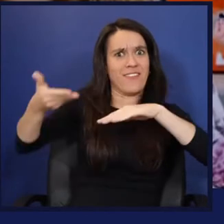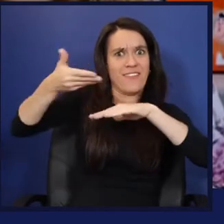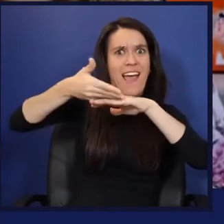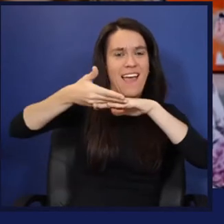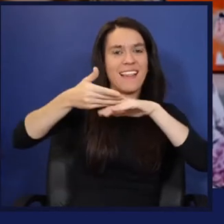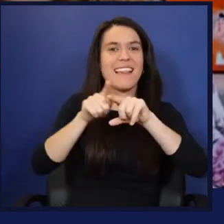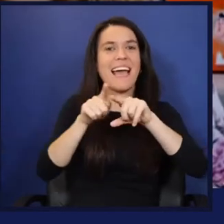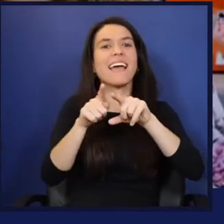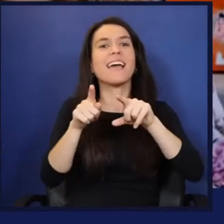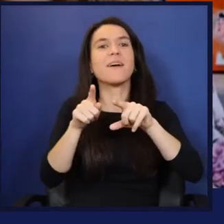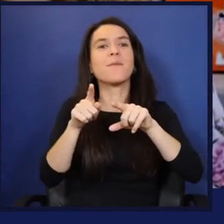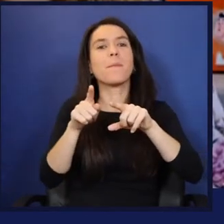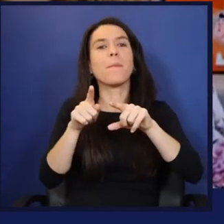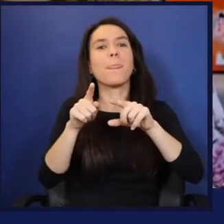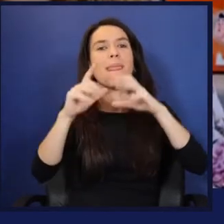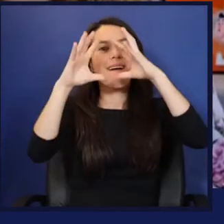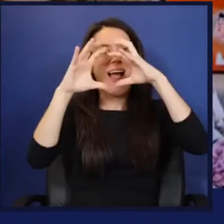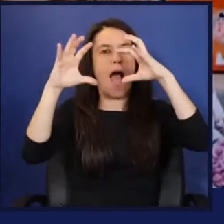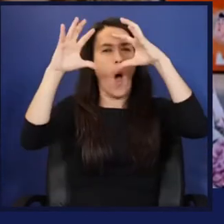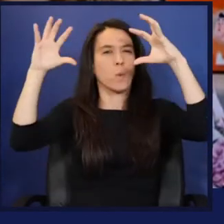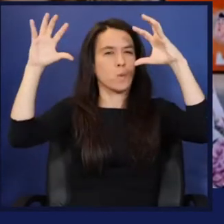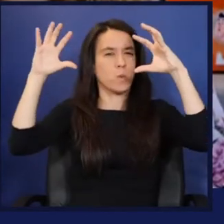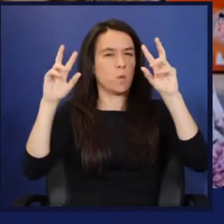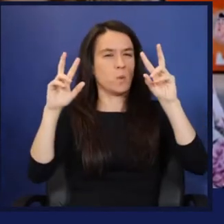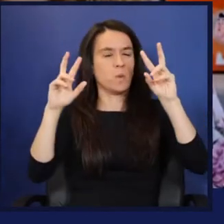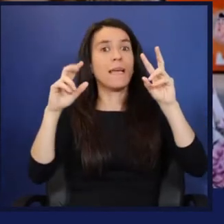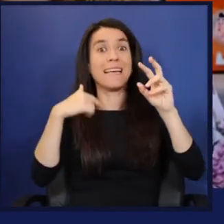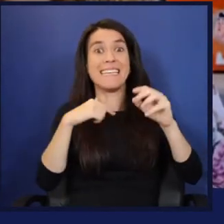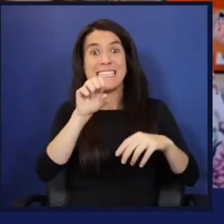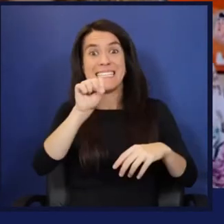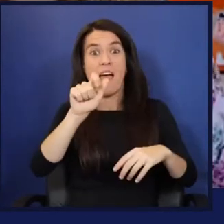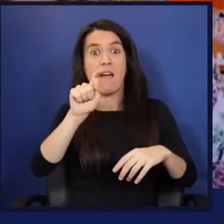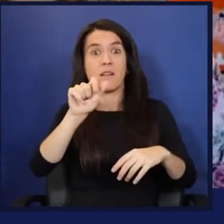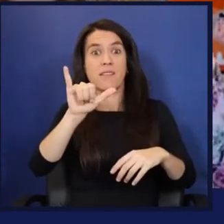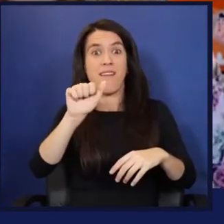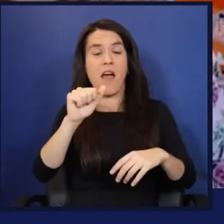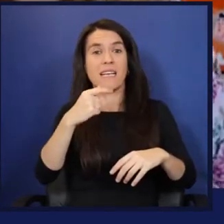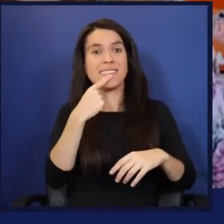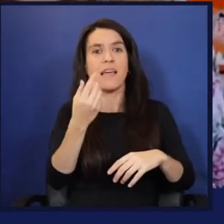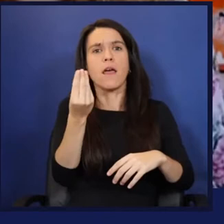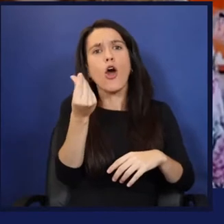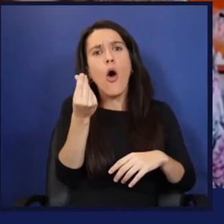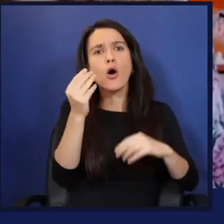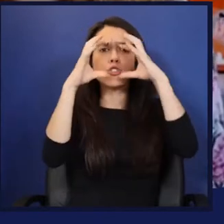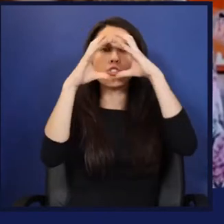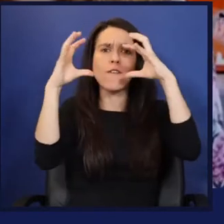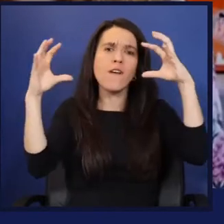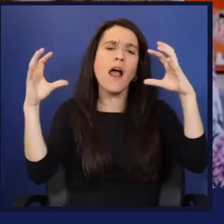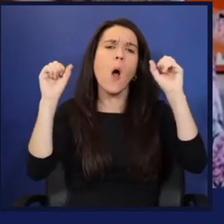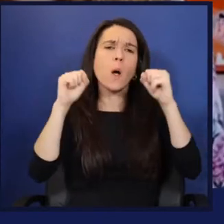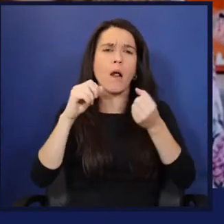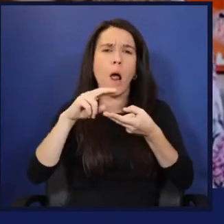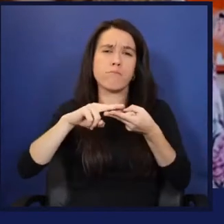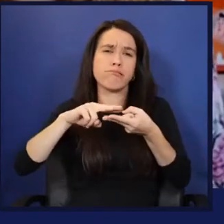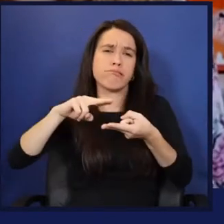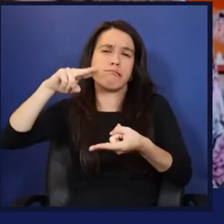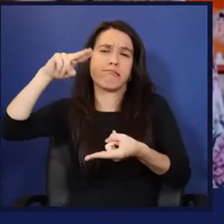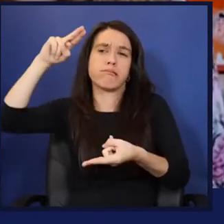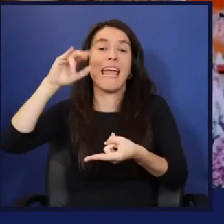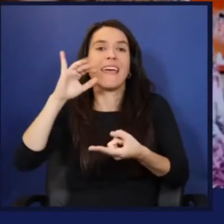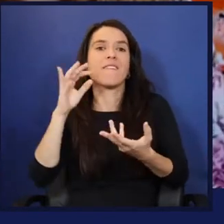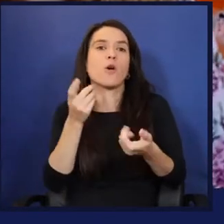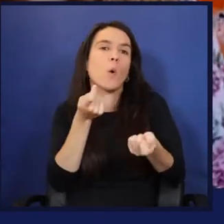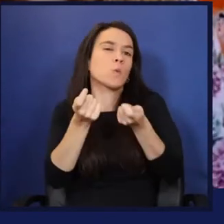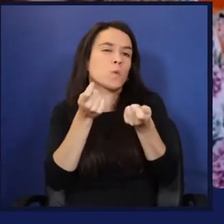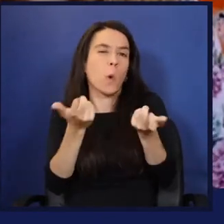said a very important thing. The cost of cloud can skyrocket if it's not under control, and especially if you